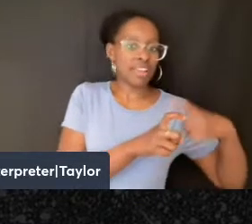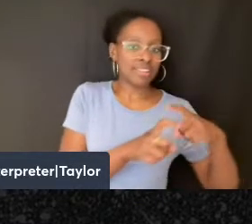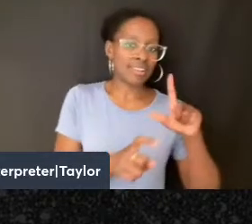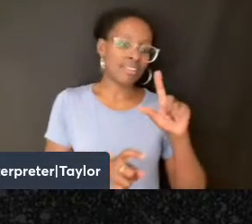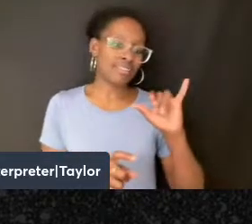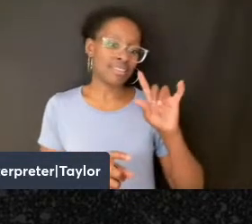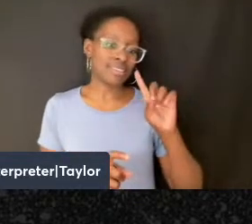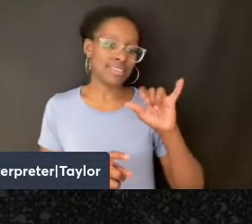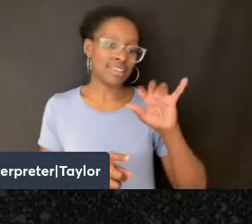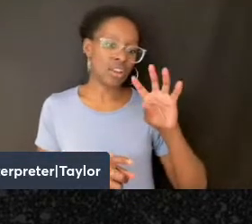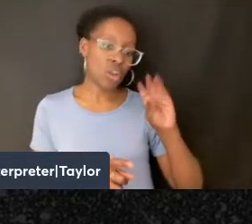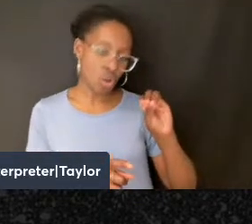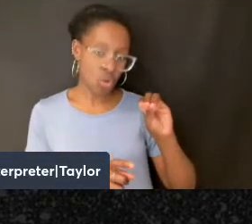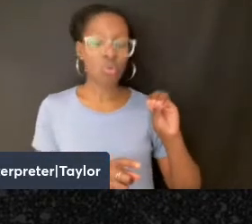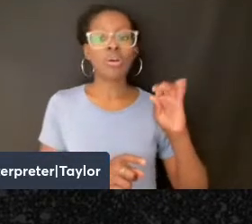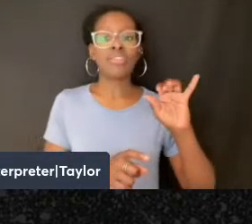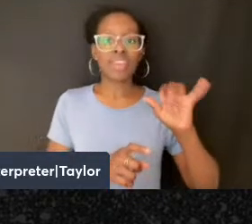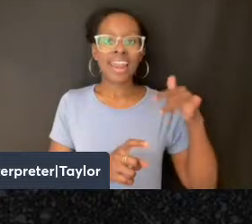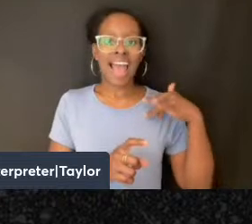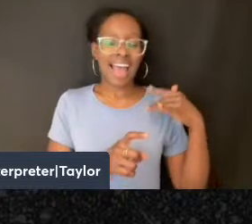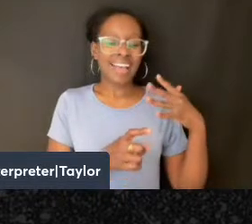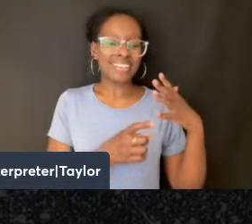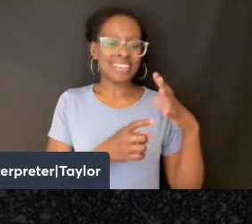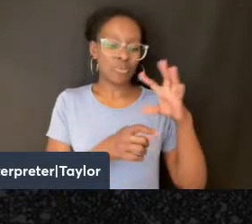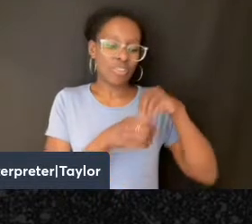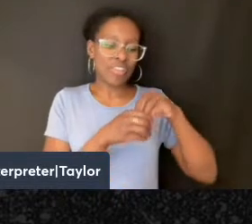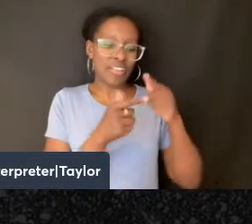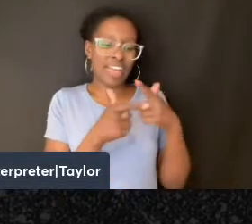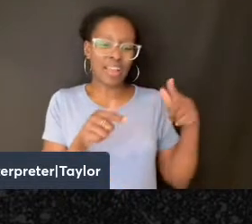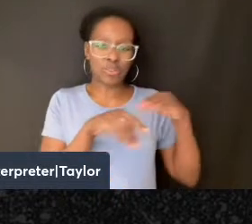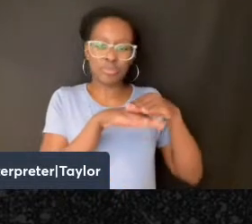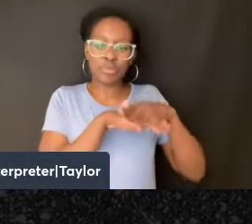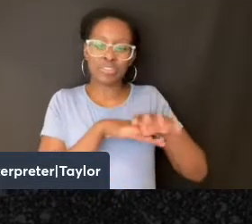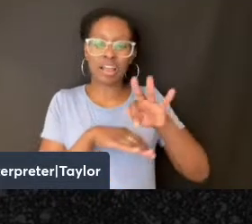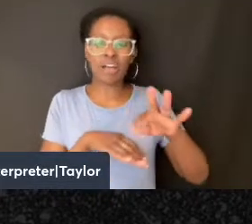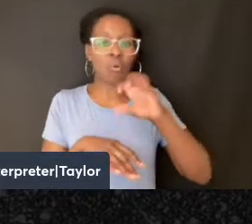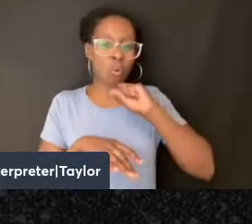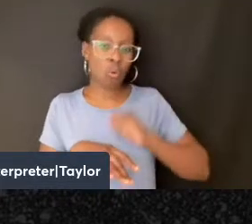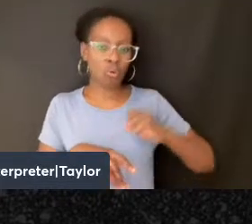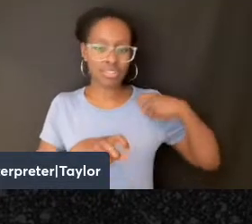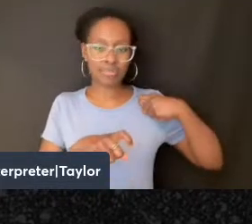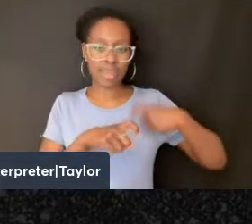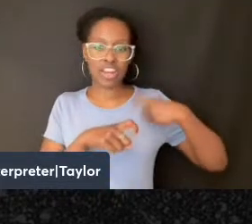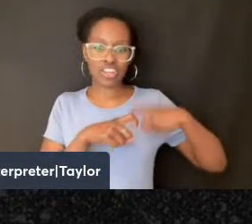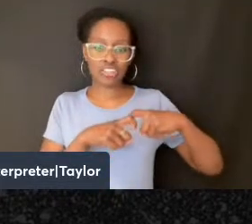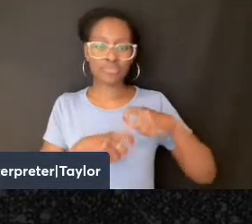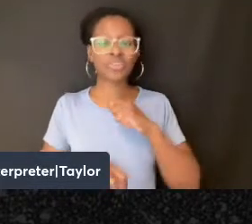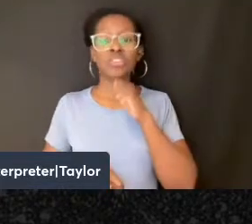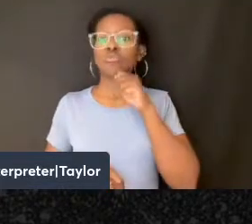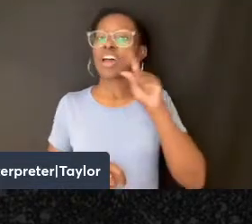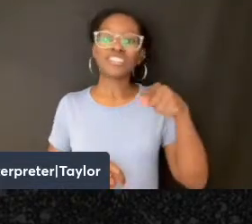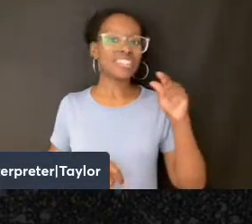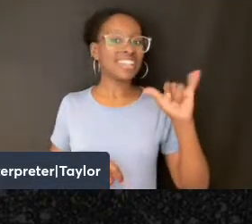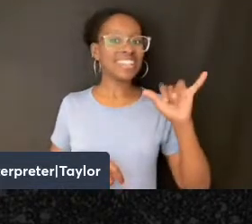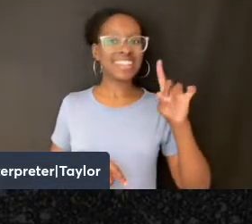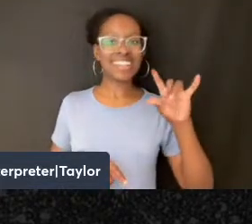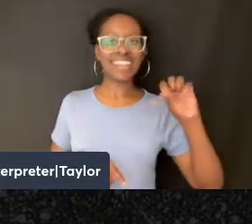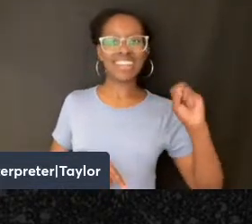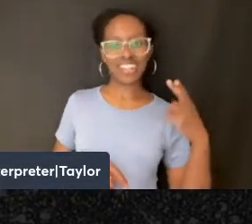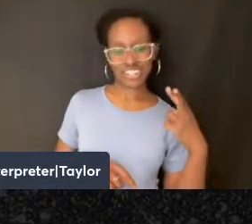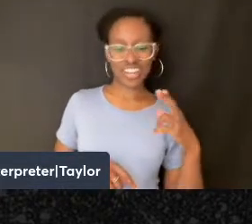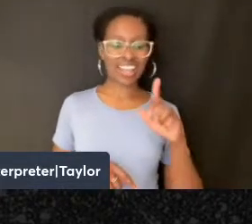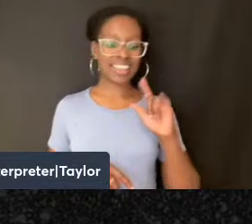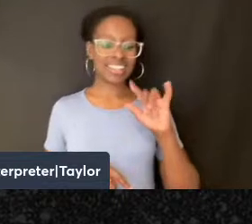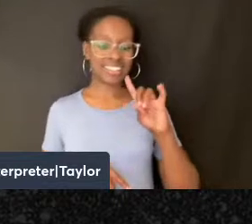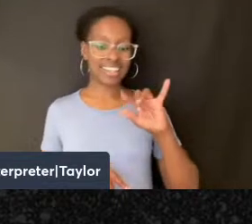aspects of old Spanish in it. So it's not only Yiddish within oneself, Ladino within oneself,